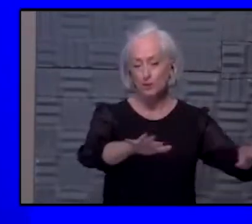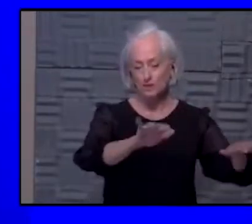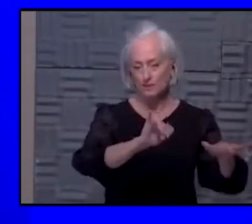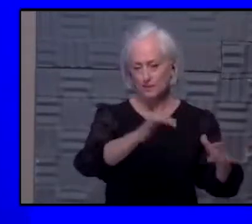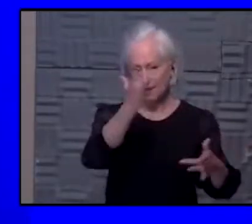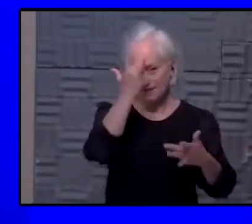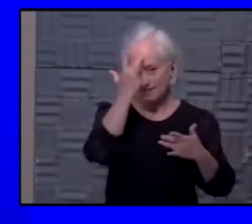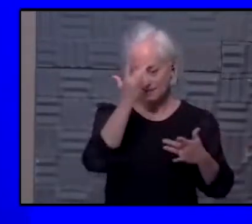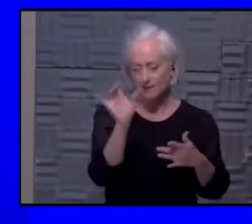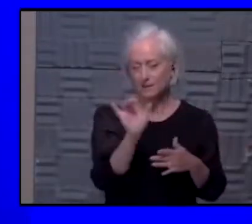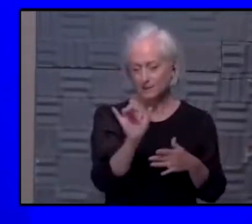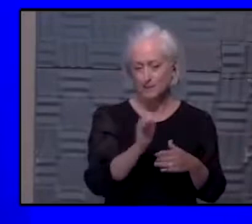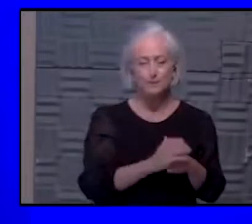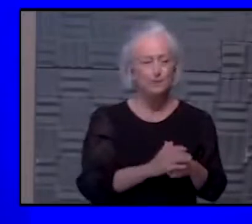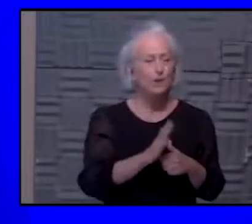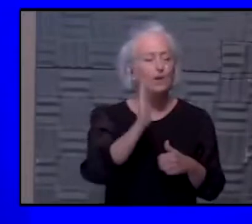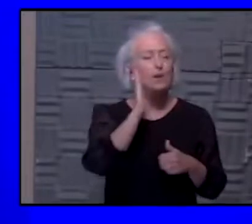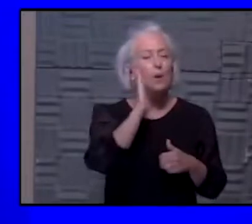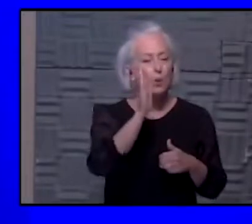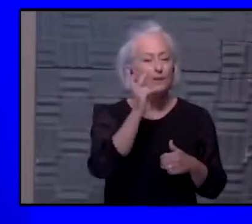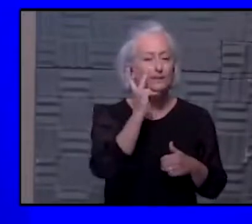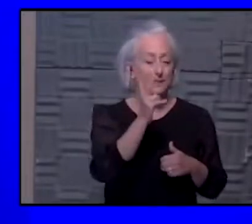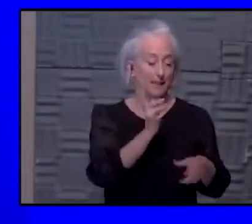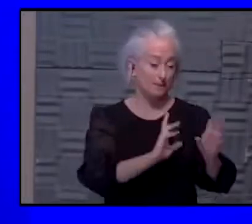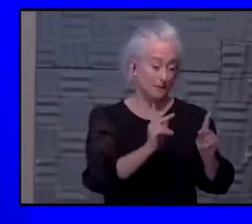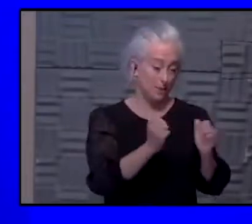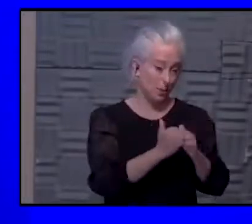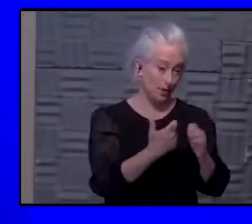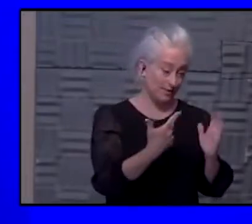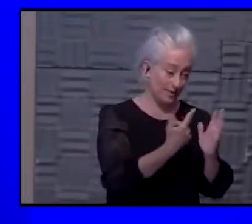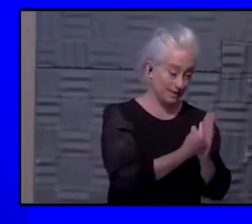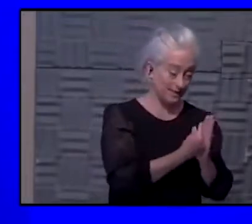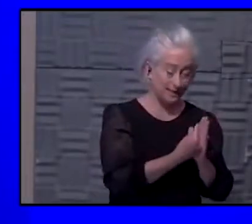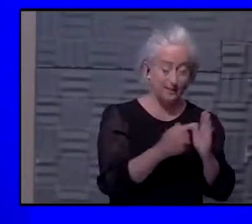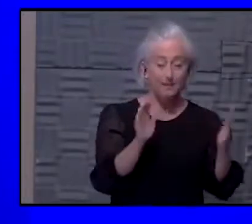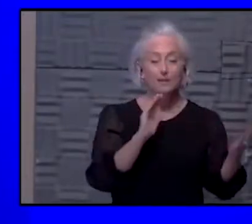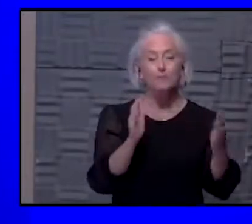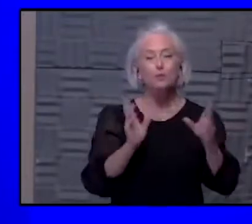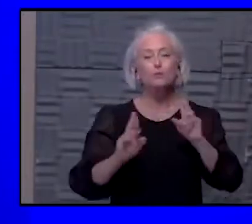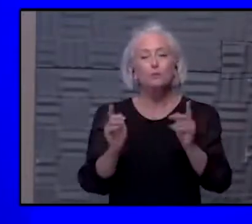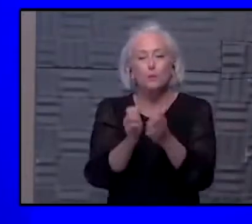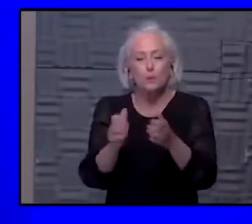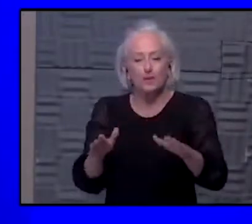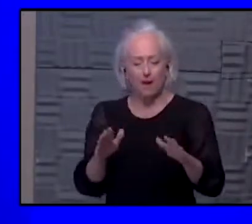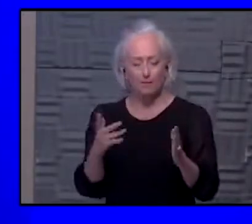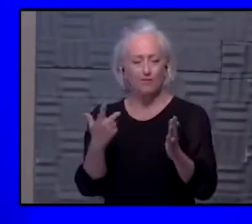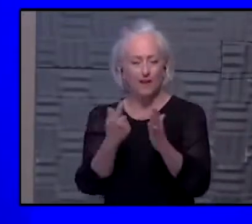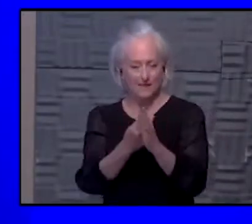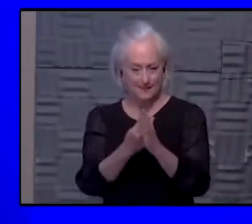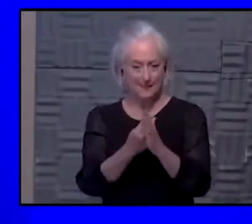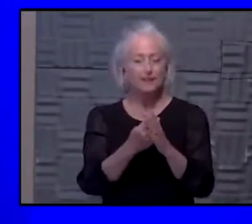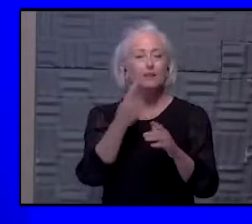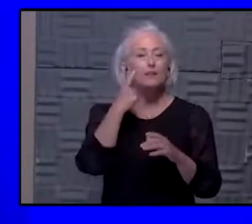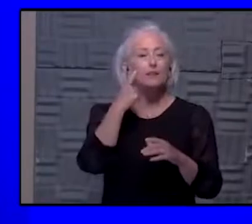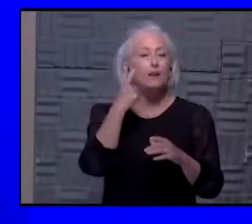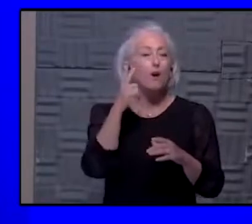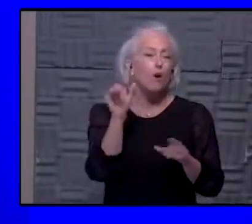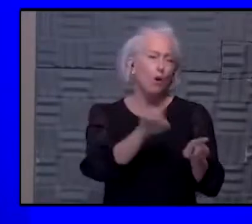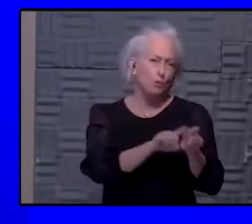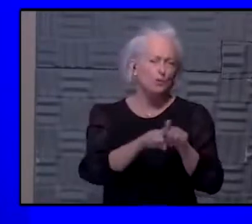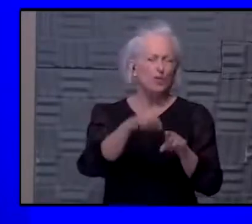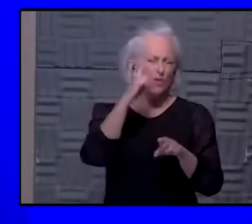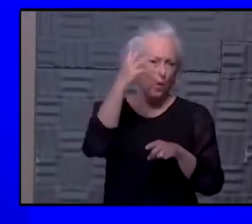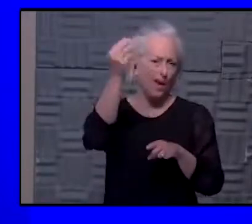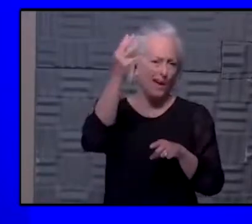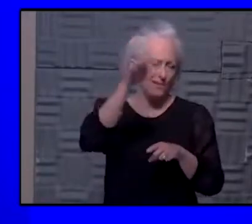well. So I think that there will be a delineation between vaccinated and unvaccinated. And then, again, in those outdoor spaces, we've